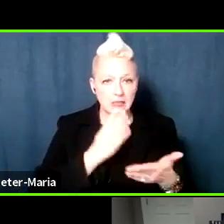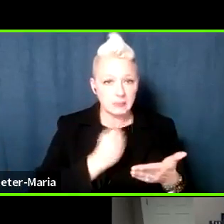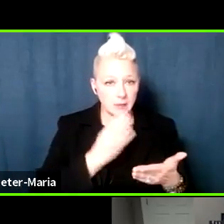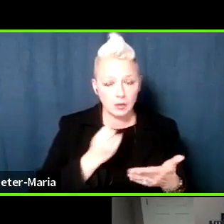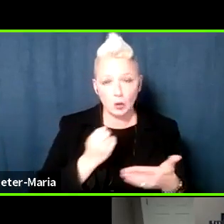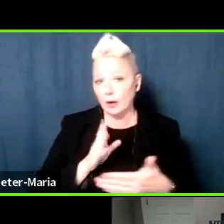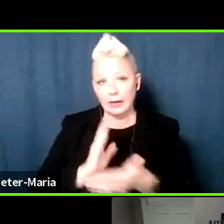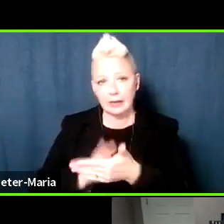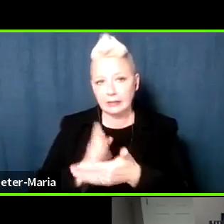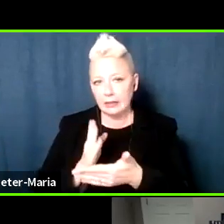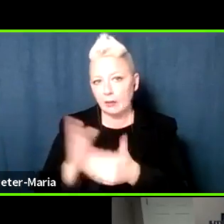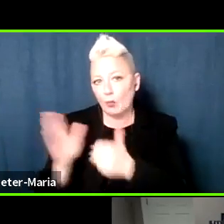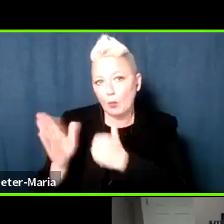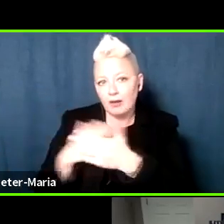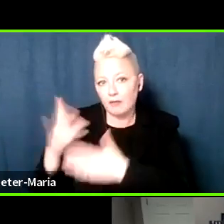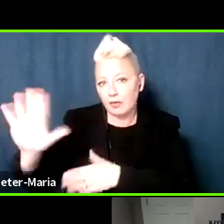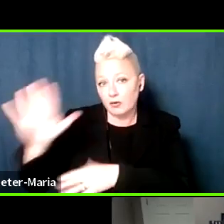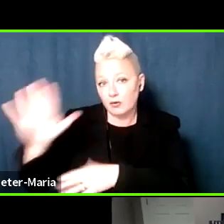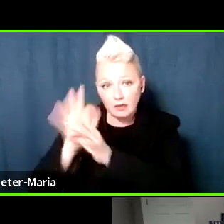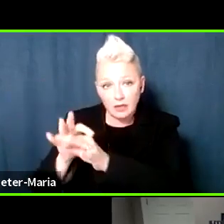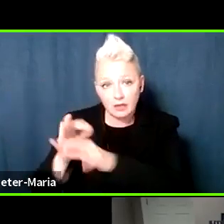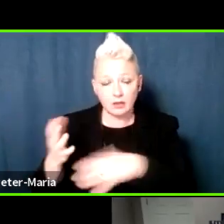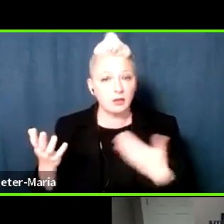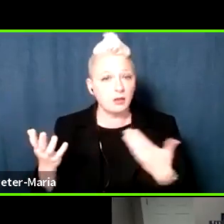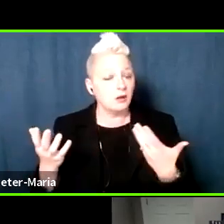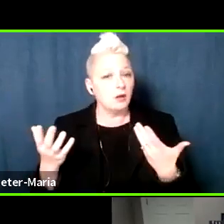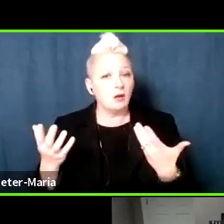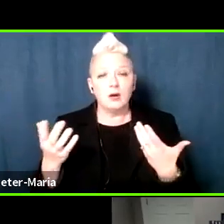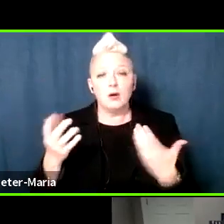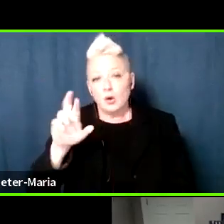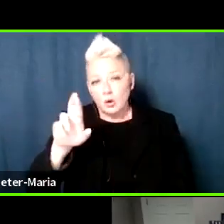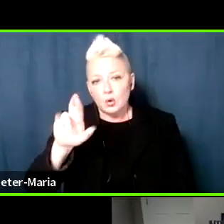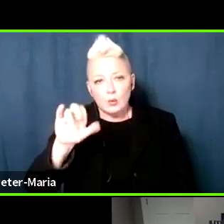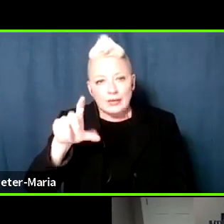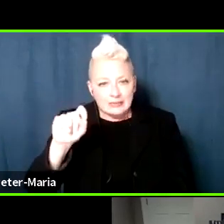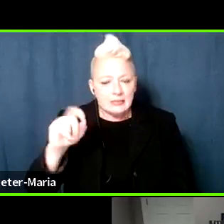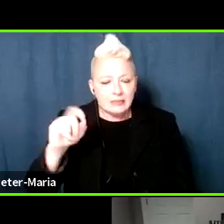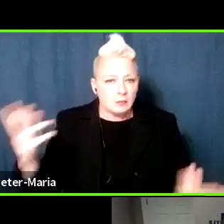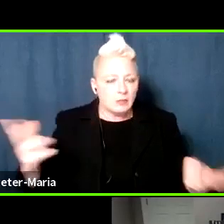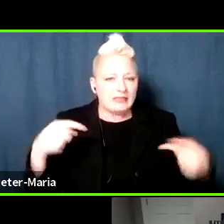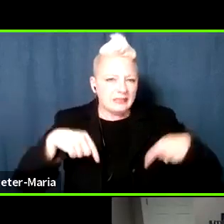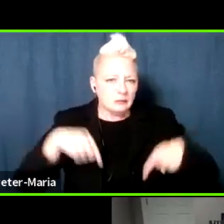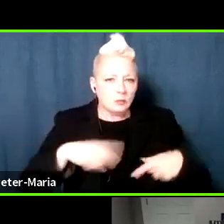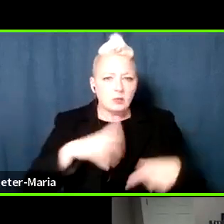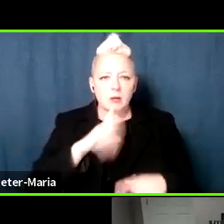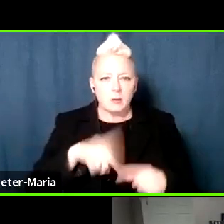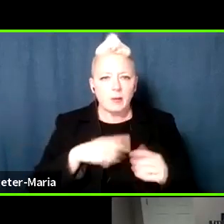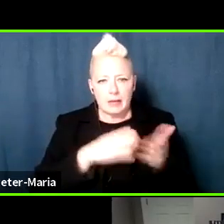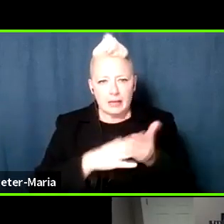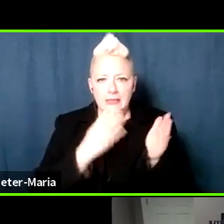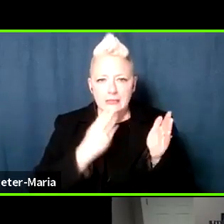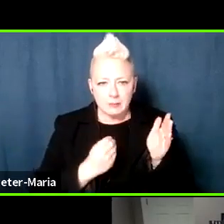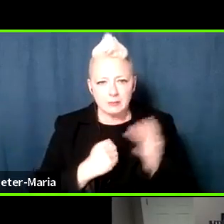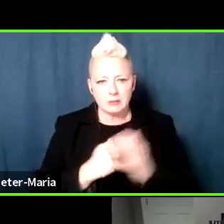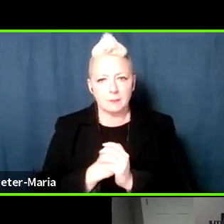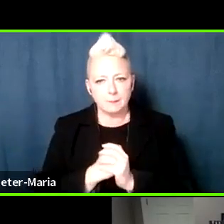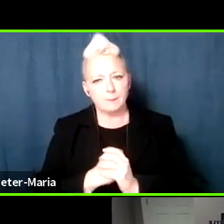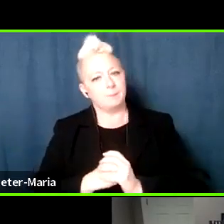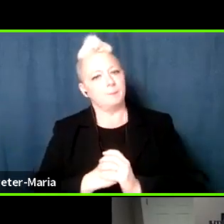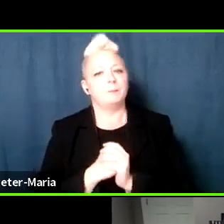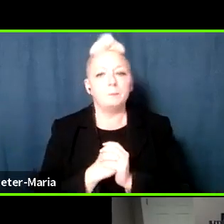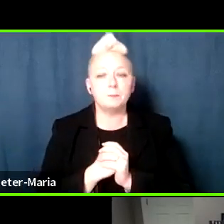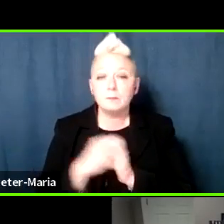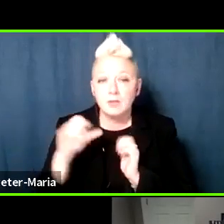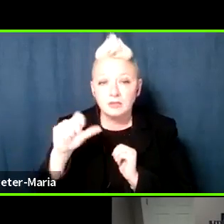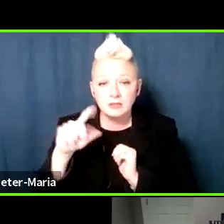anti-whatever the faith may be, or racist. But in this context, we're talking about anti-Semitism. Scott and Mimi